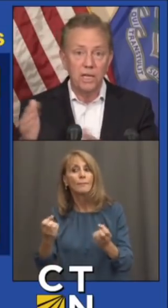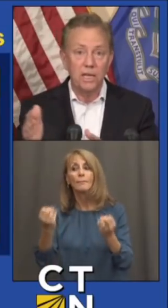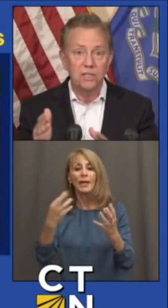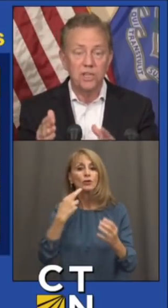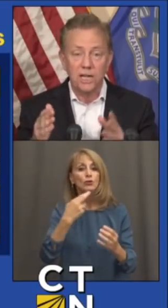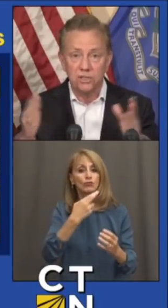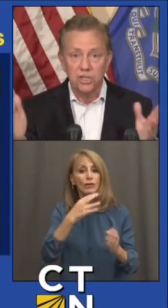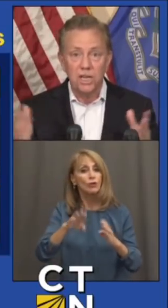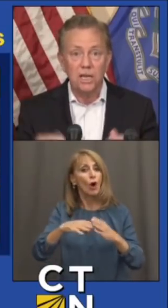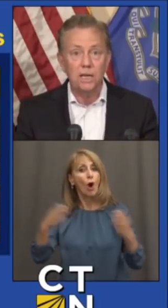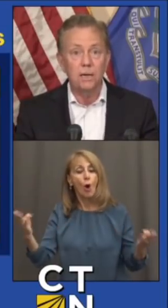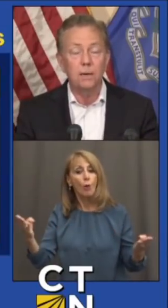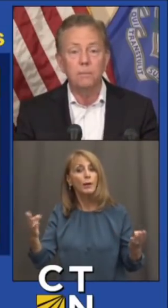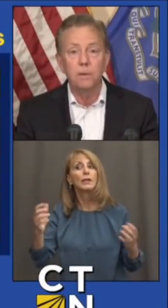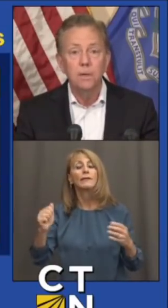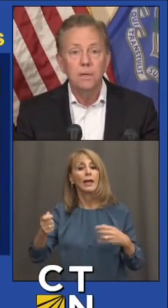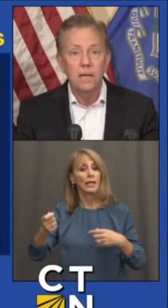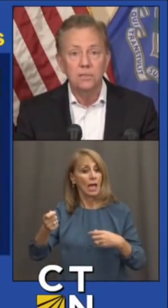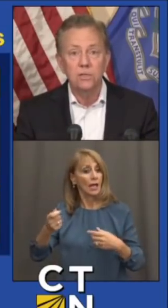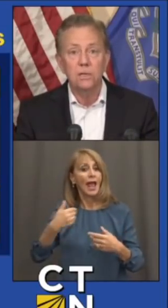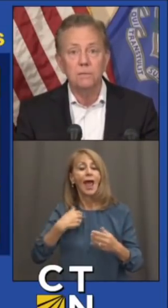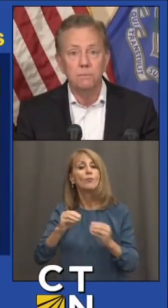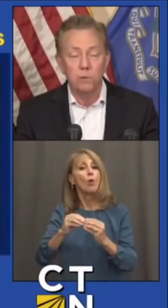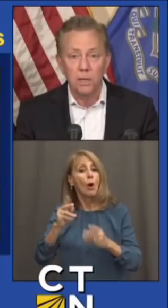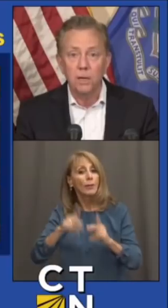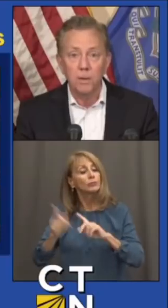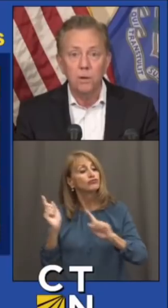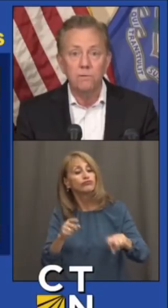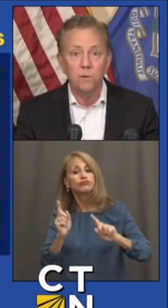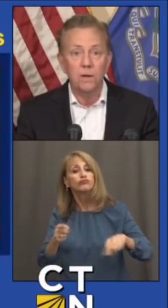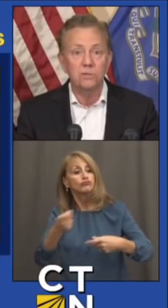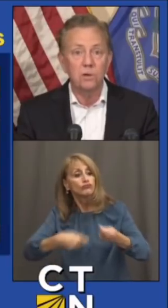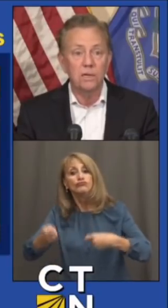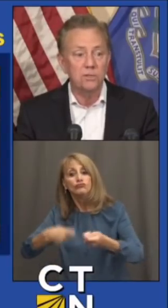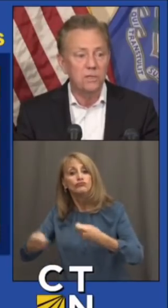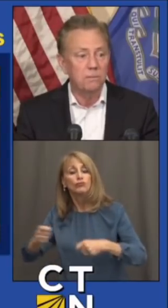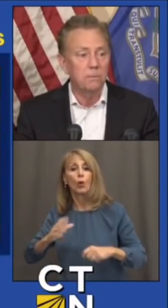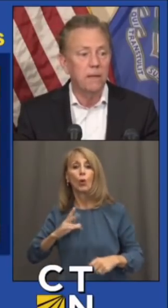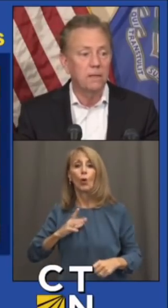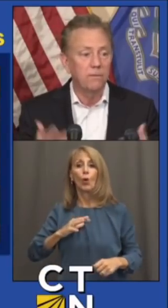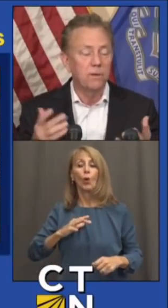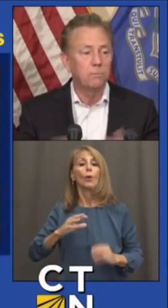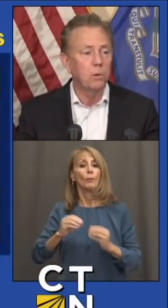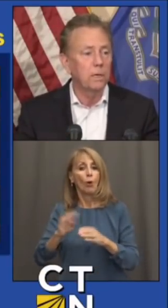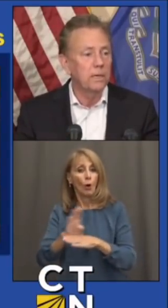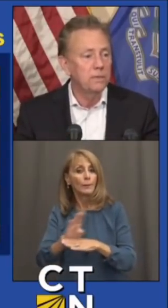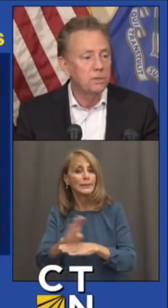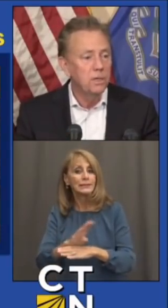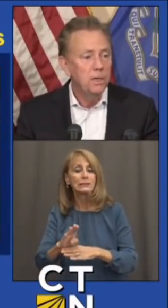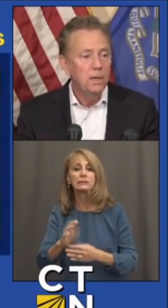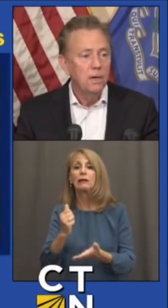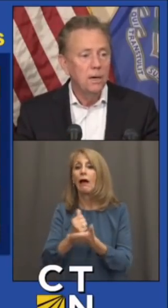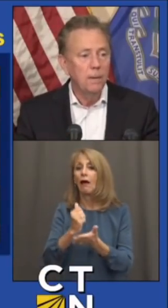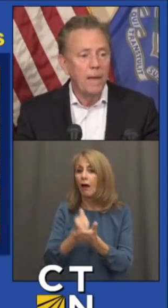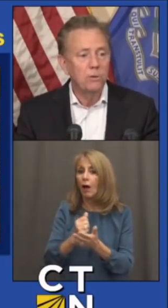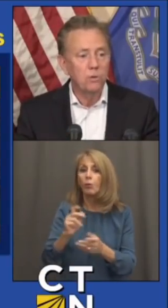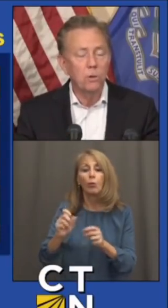restaurants, they can get a second seating. That's really going to be good for the restaurants and lift employees.